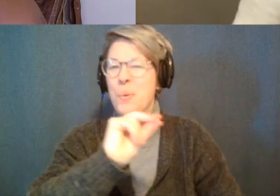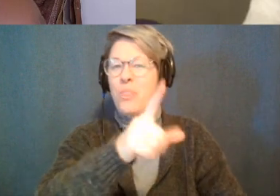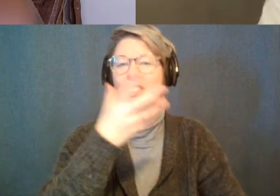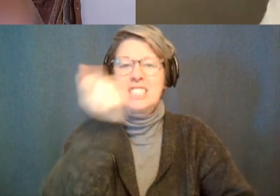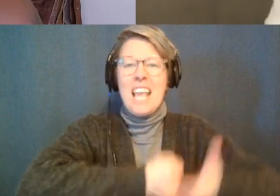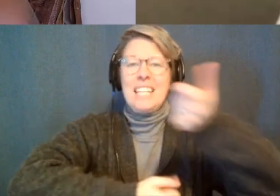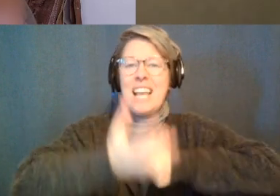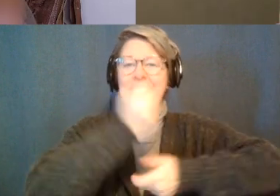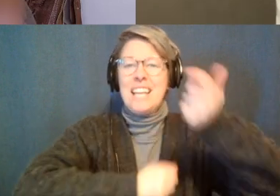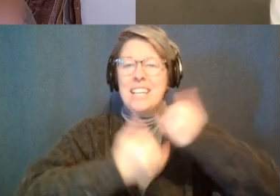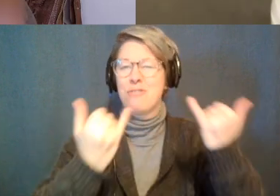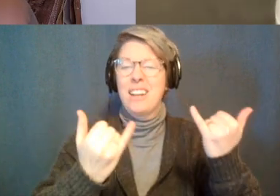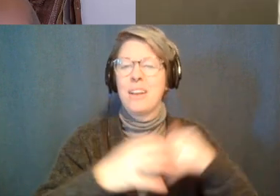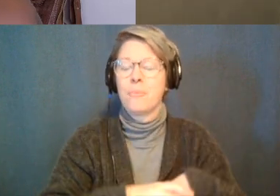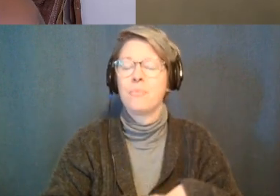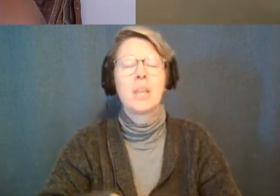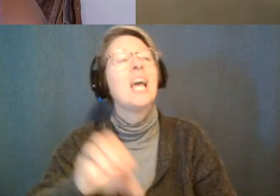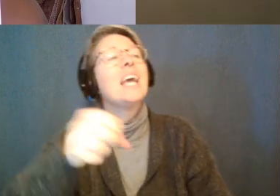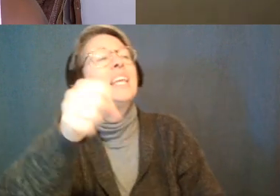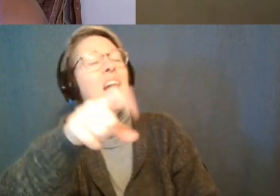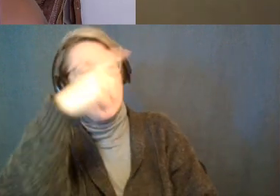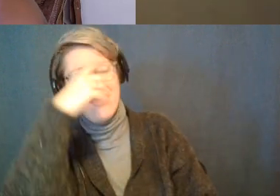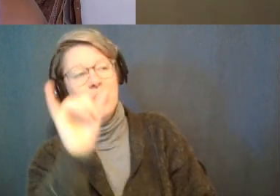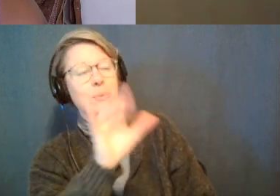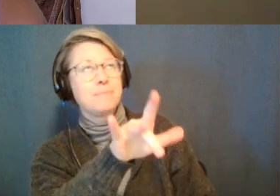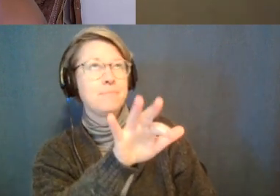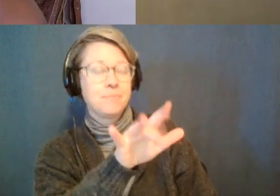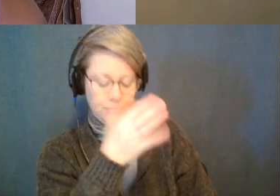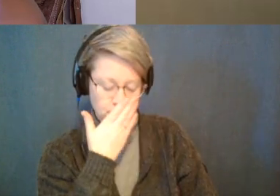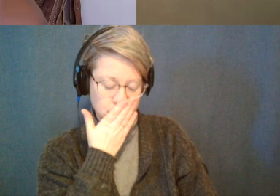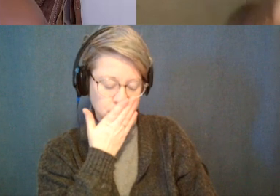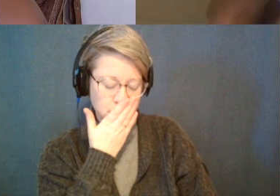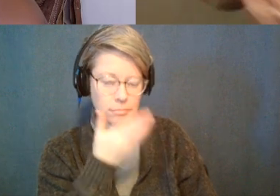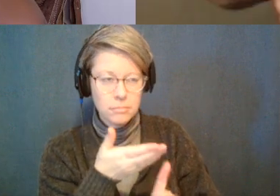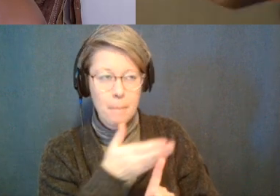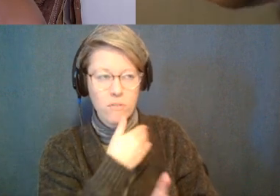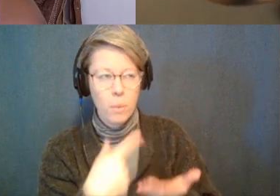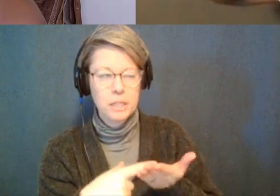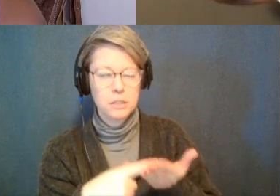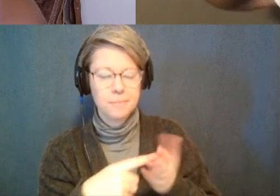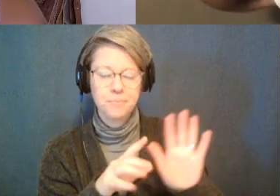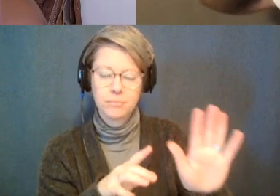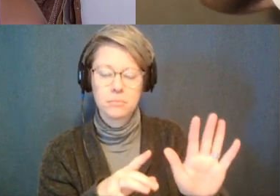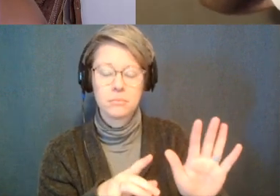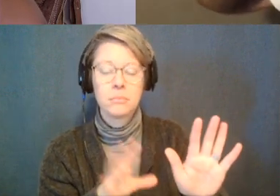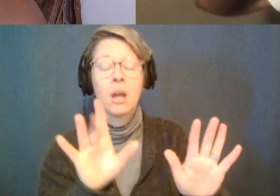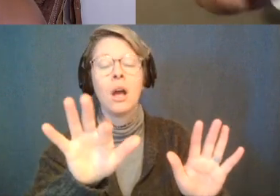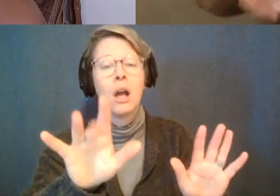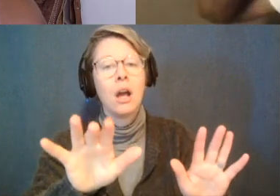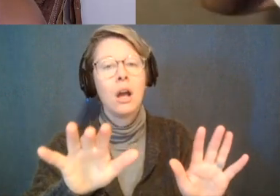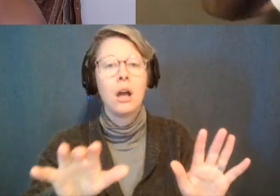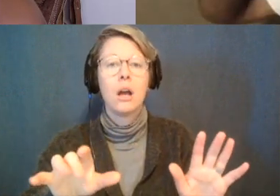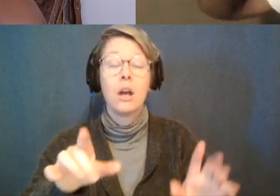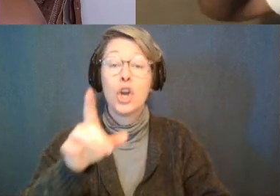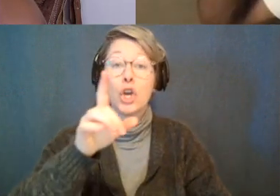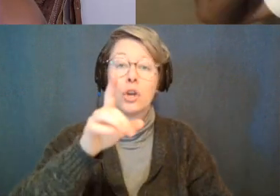and i think too sorry just before we get into um presenting this to the listeners as like you